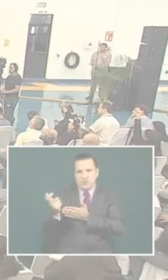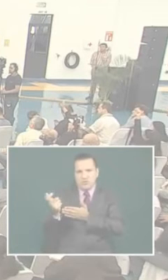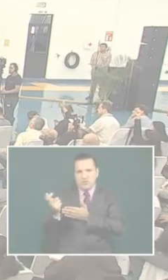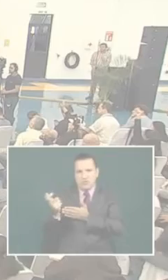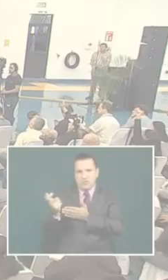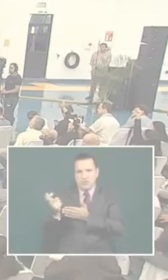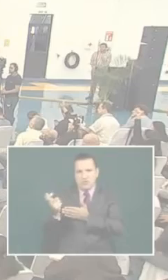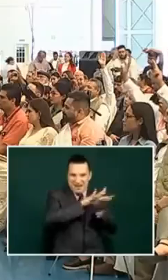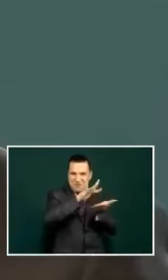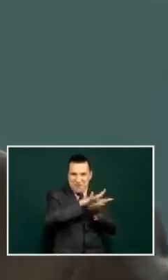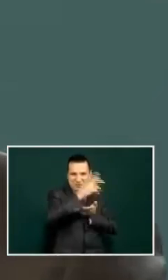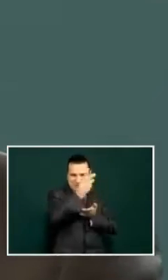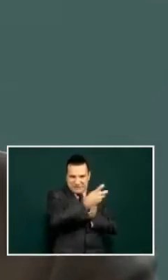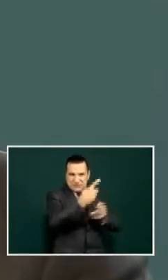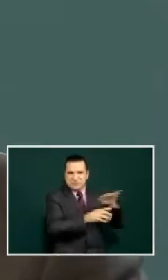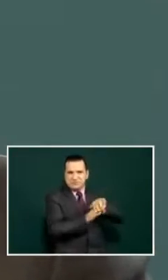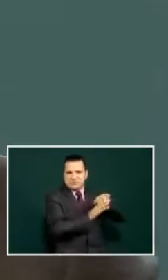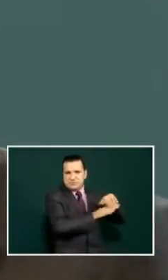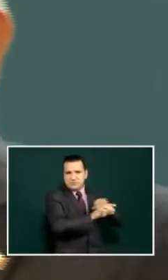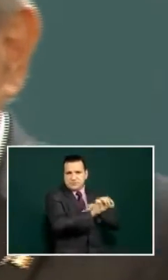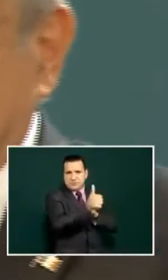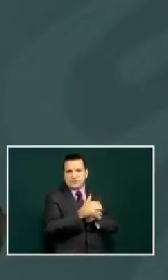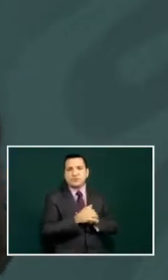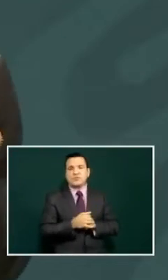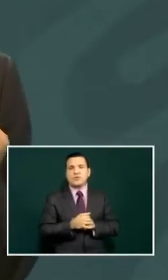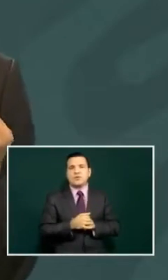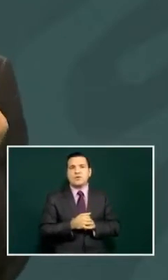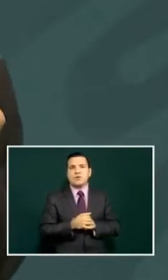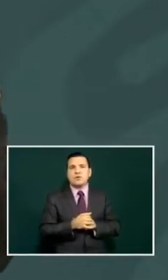Mexican government had that happen